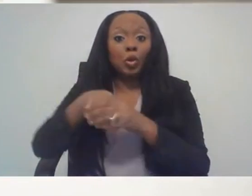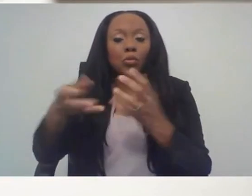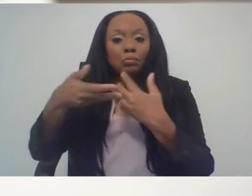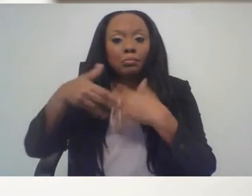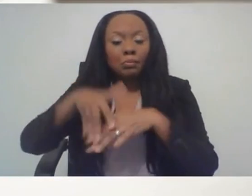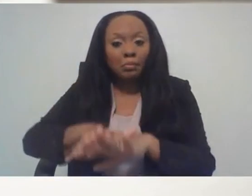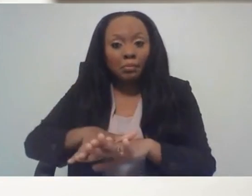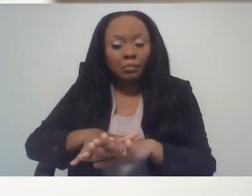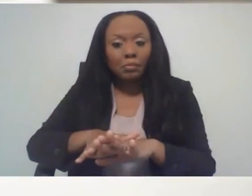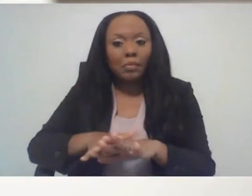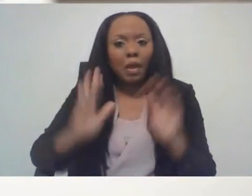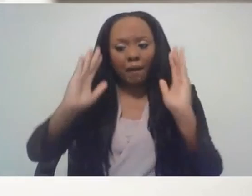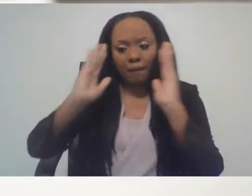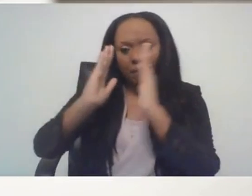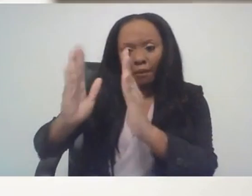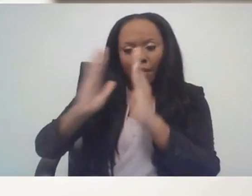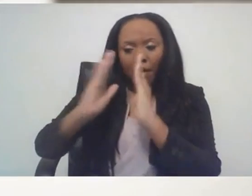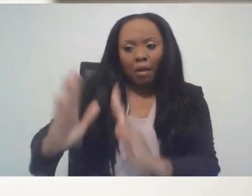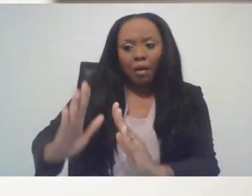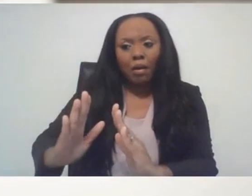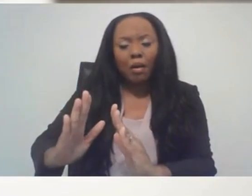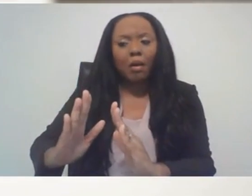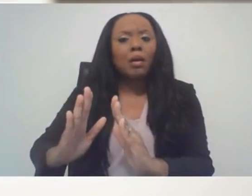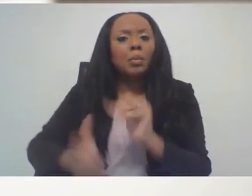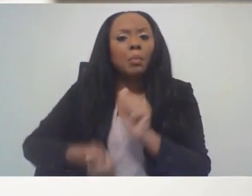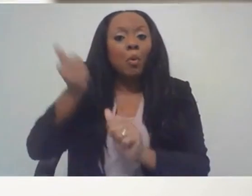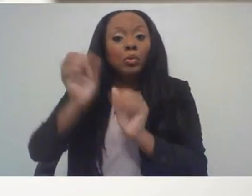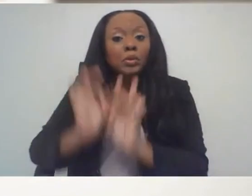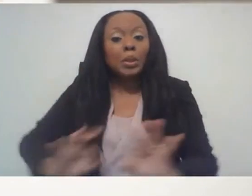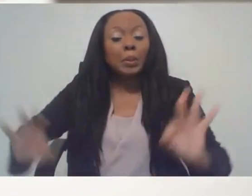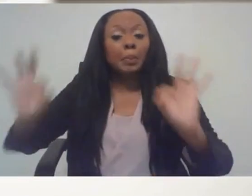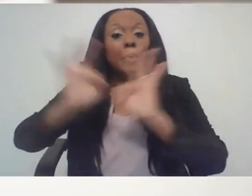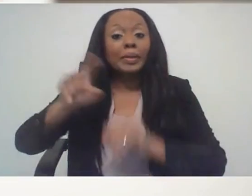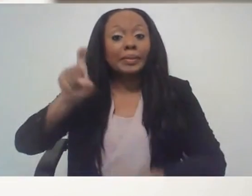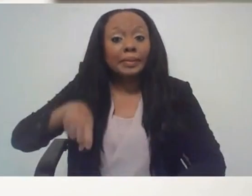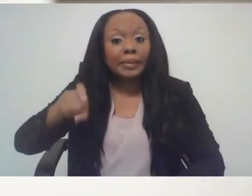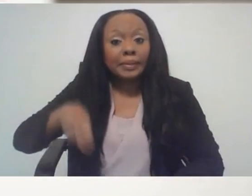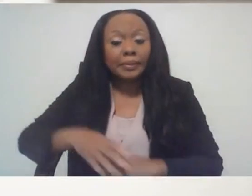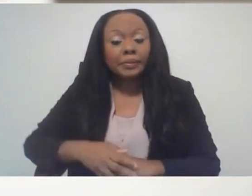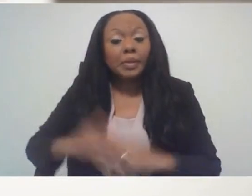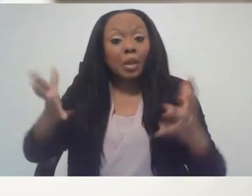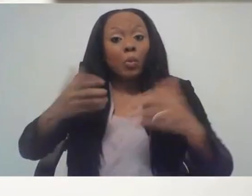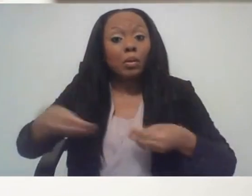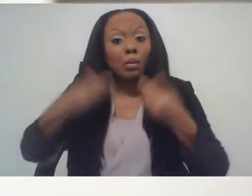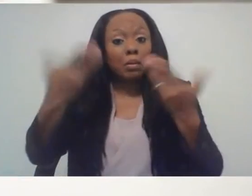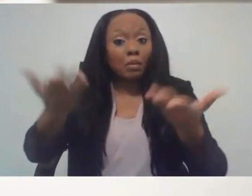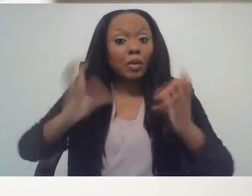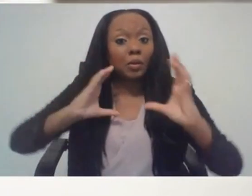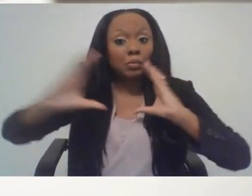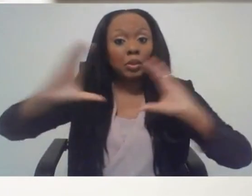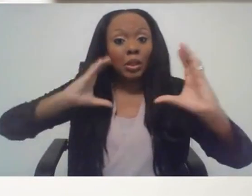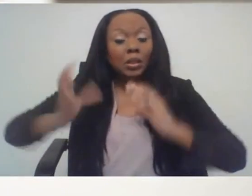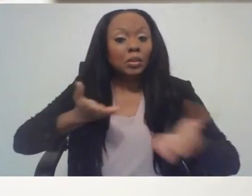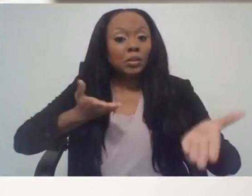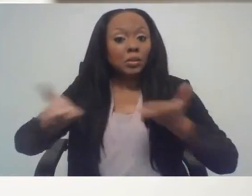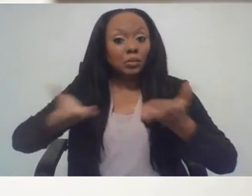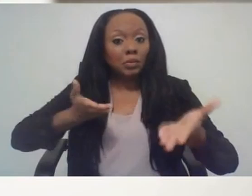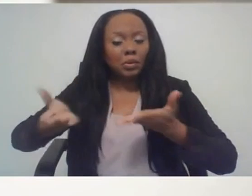by focusing on addressing their most urgent need, from the provision of communication services,